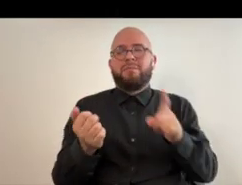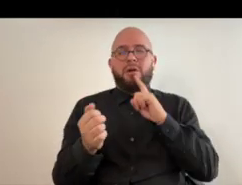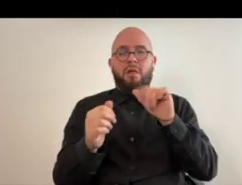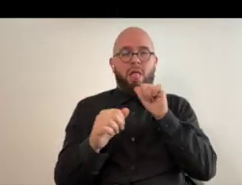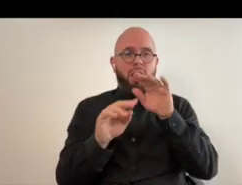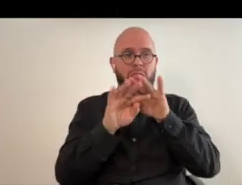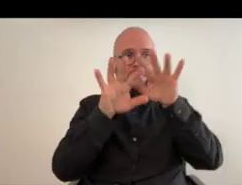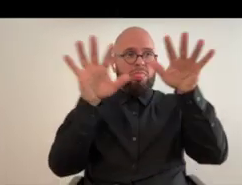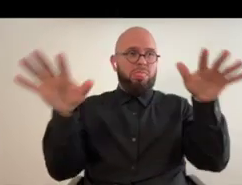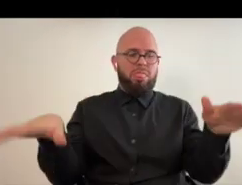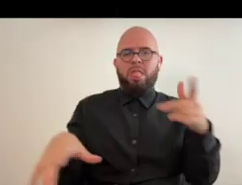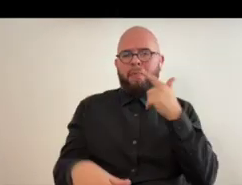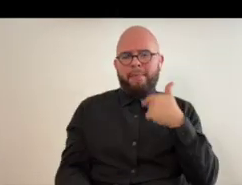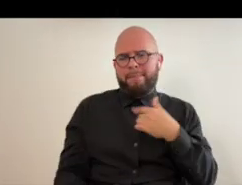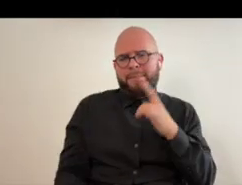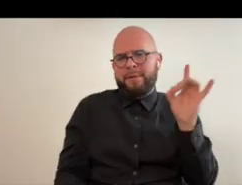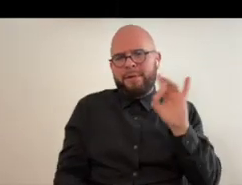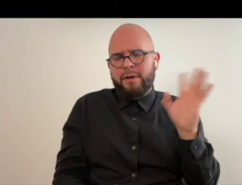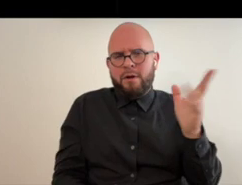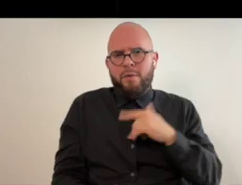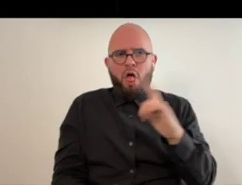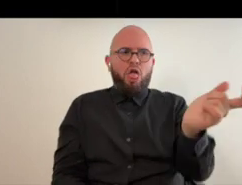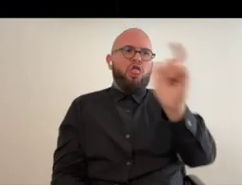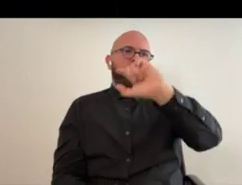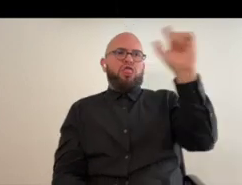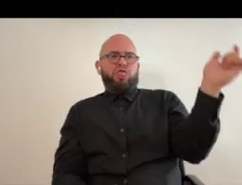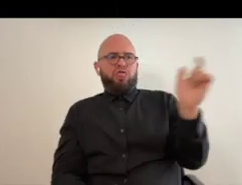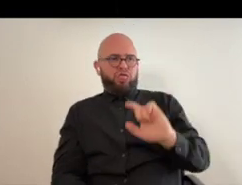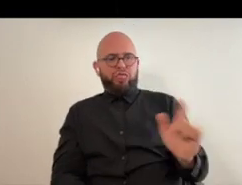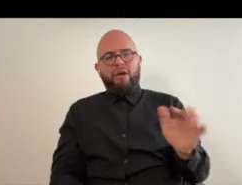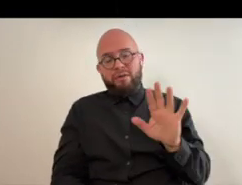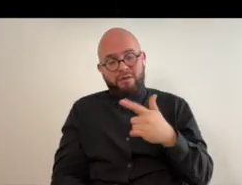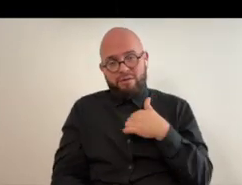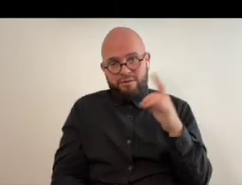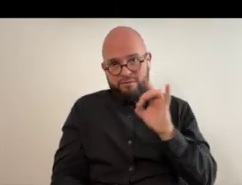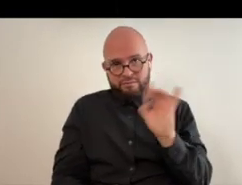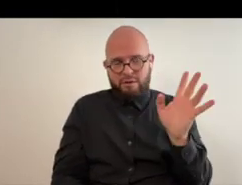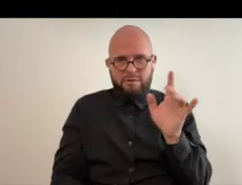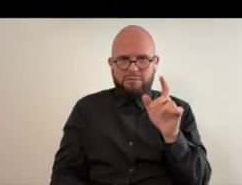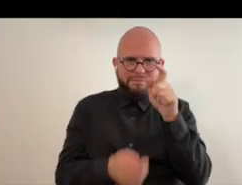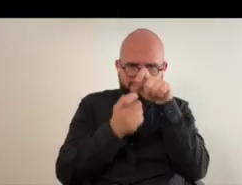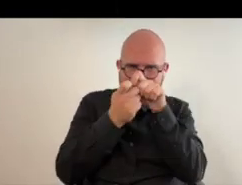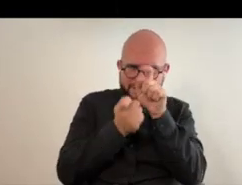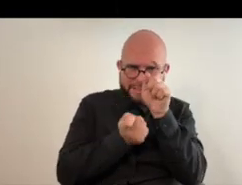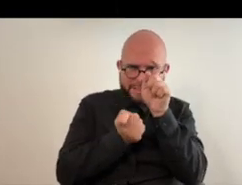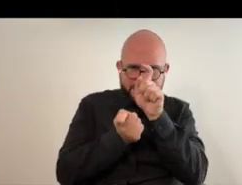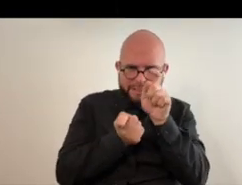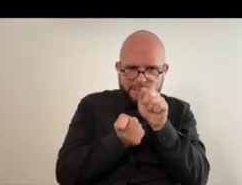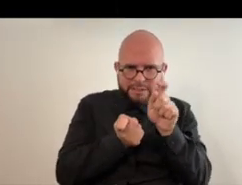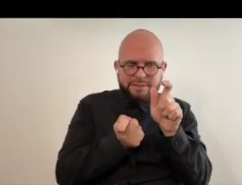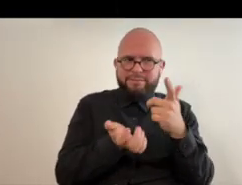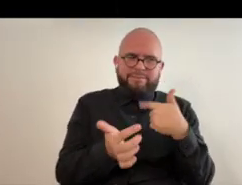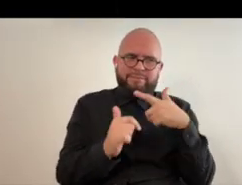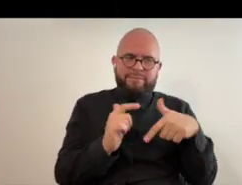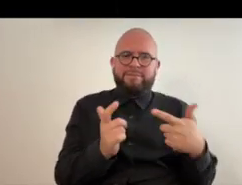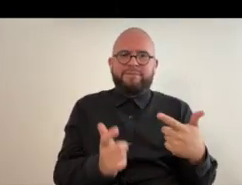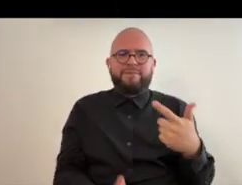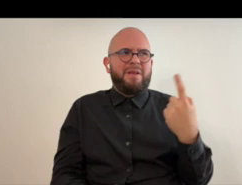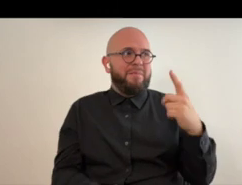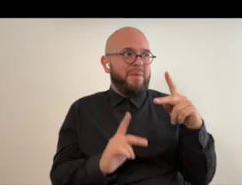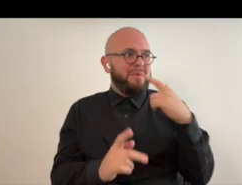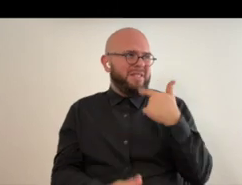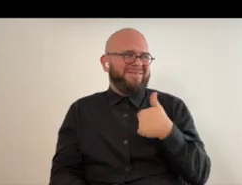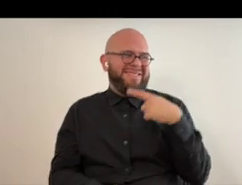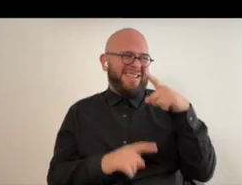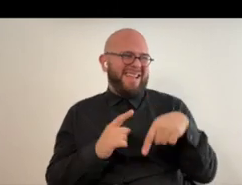getting over spray on everything because i'm i'm terrible at that kind of you know exacting when people say i can't be an artist i can't even